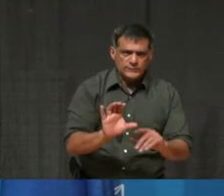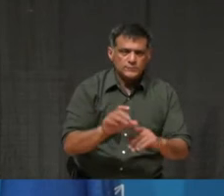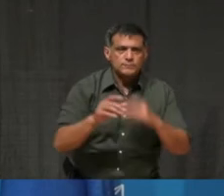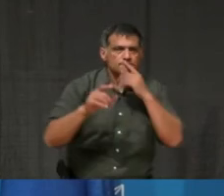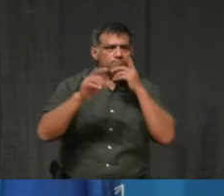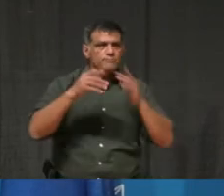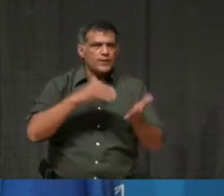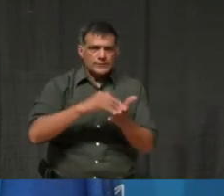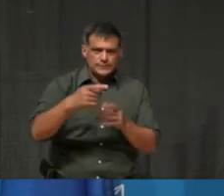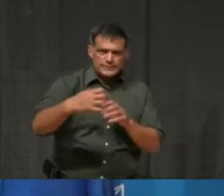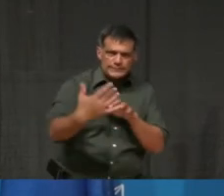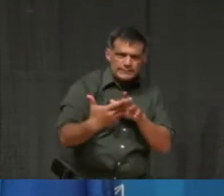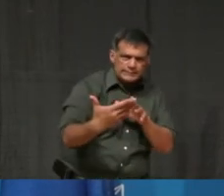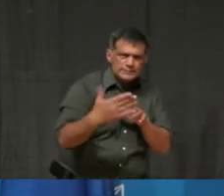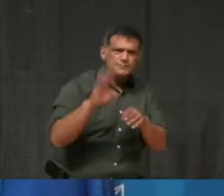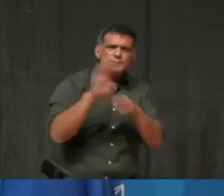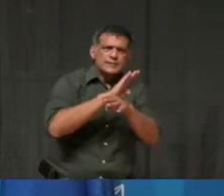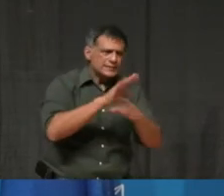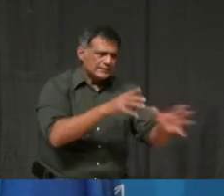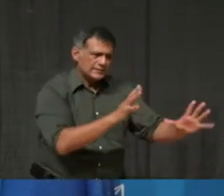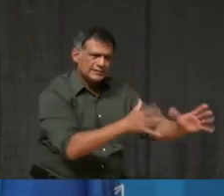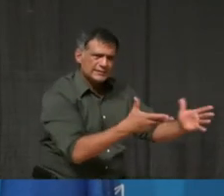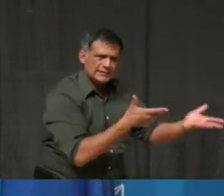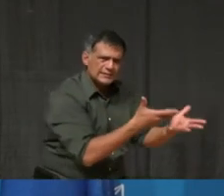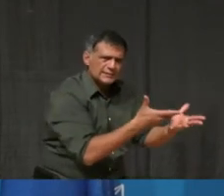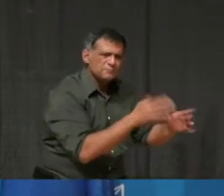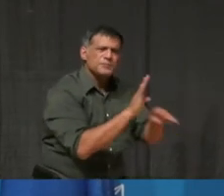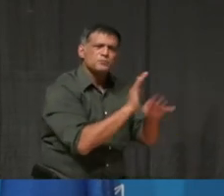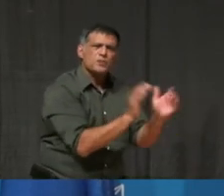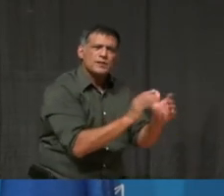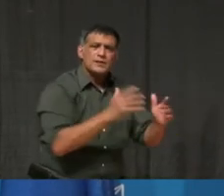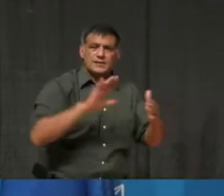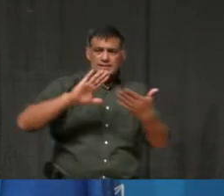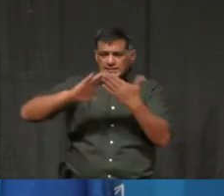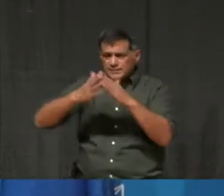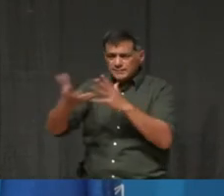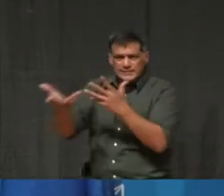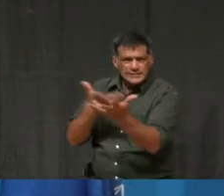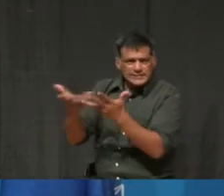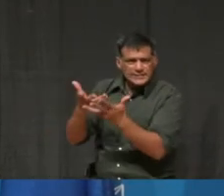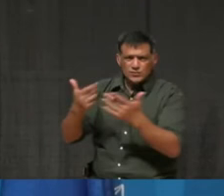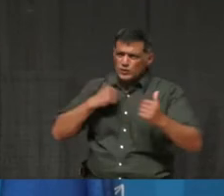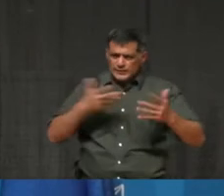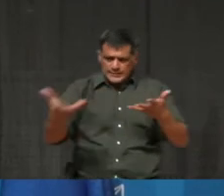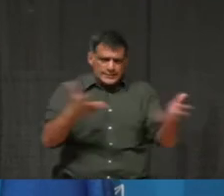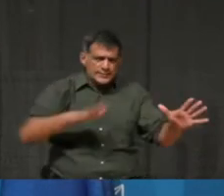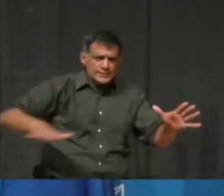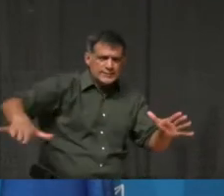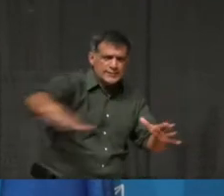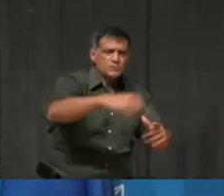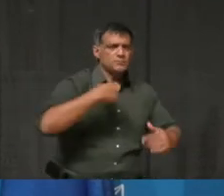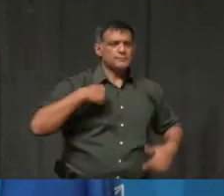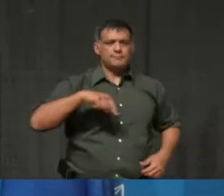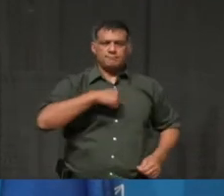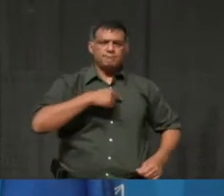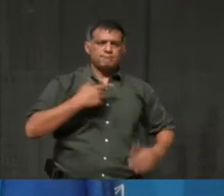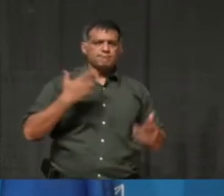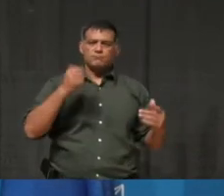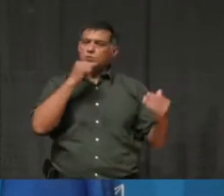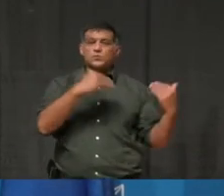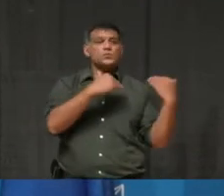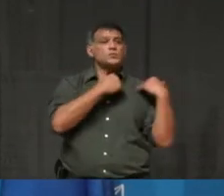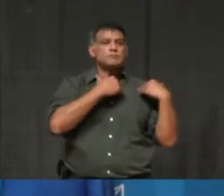work with business owners. Uh, we try to work with our community. Uh, it's not, uh, our role to go in there, uh,